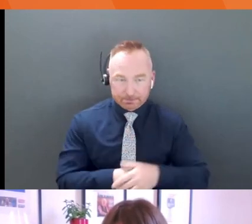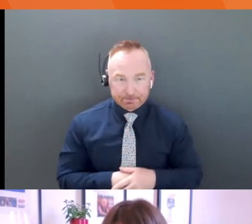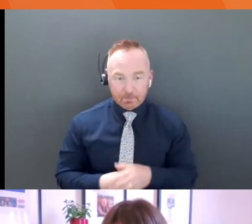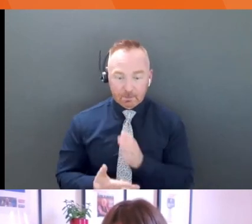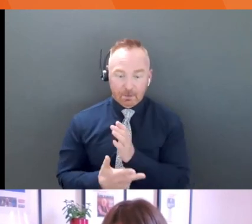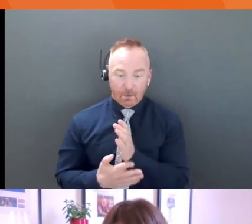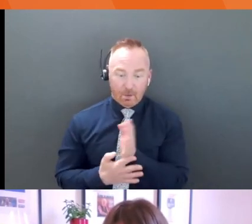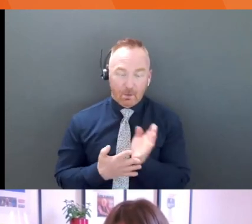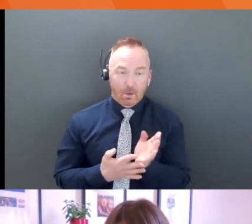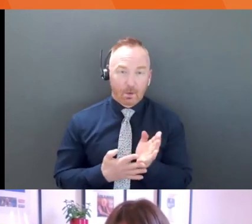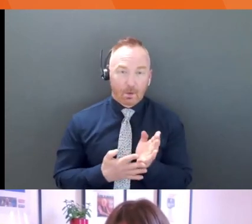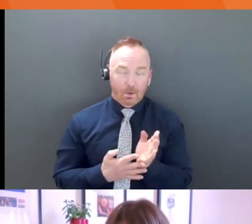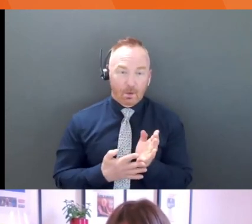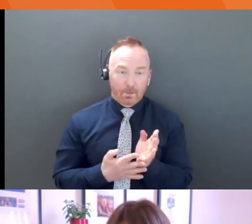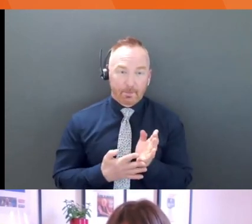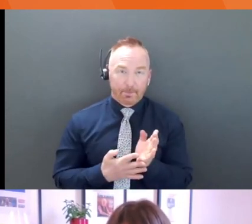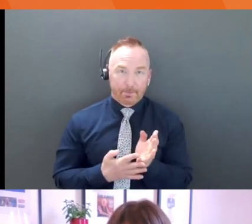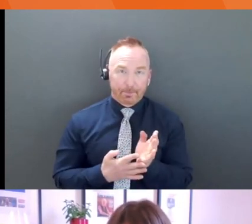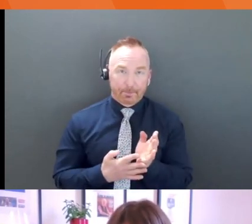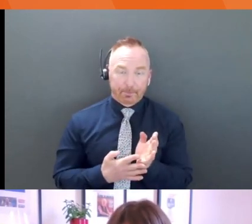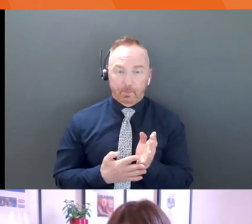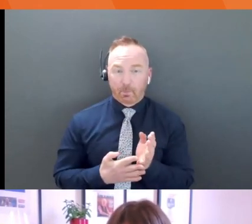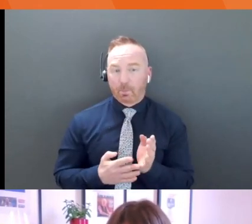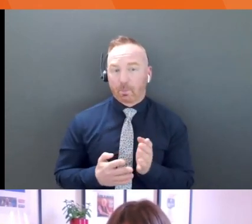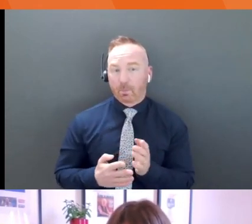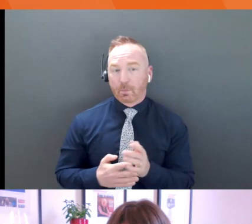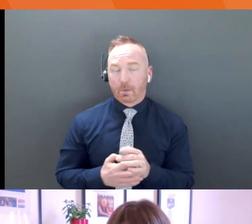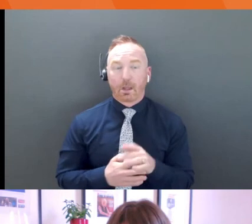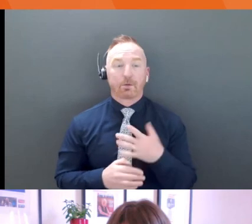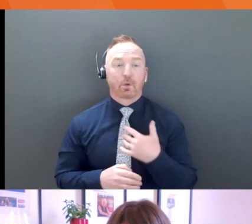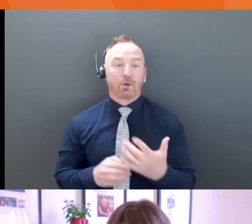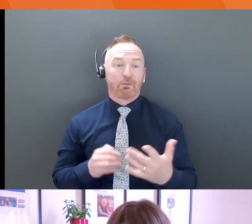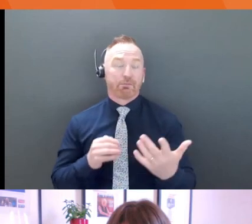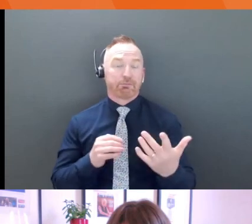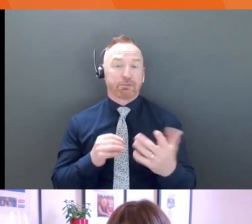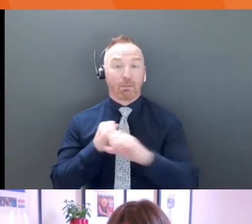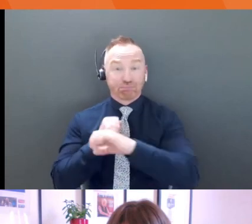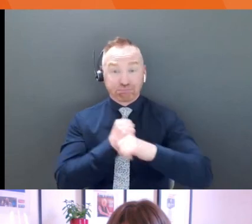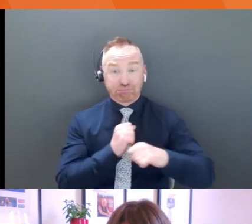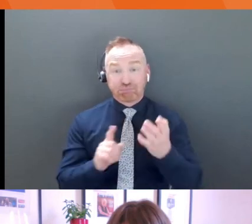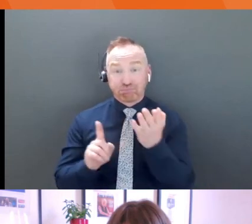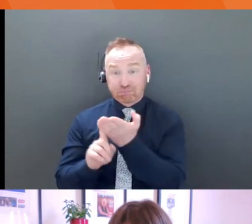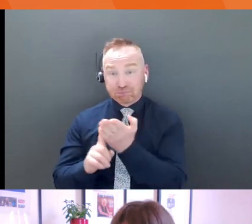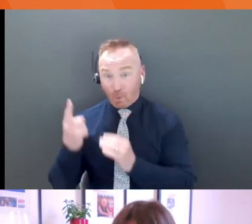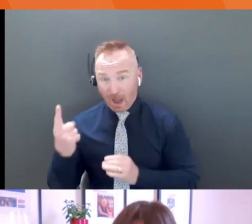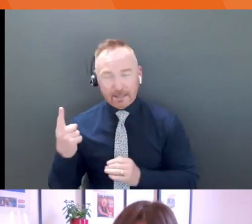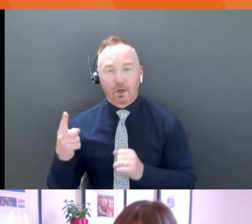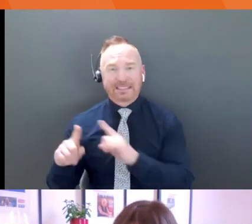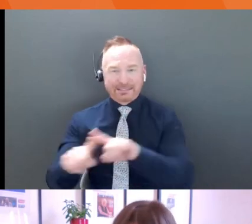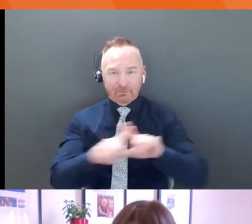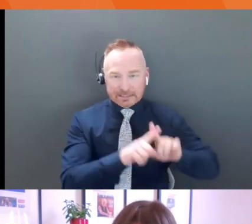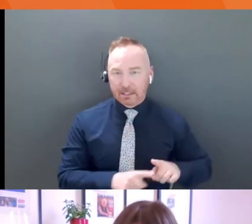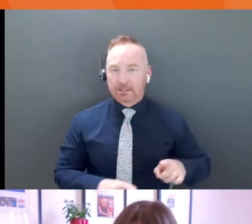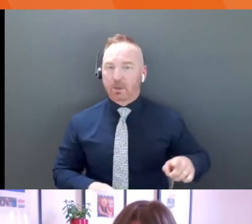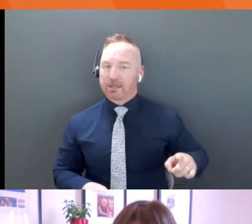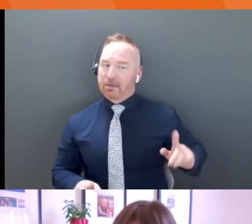All right. Um, should I have multiple pitches at the ready for different audiences? Uh, I think all